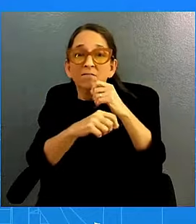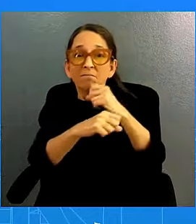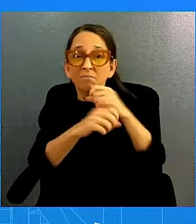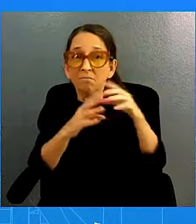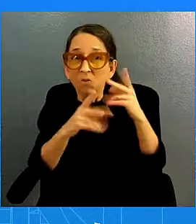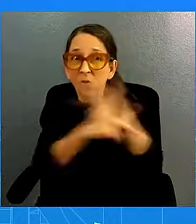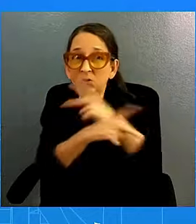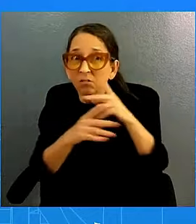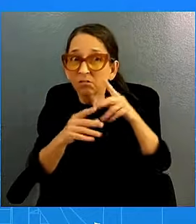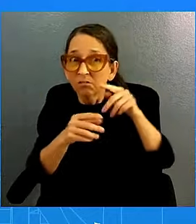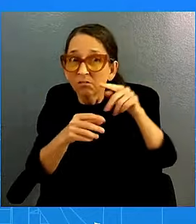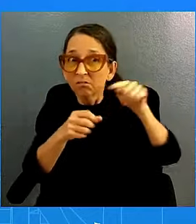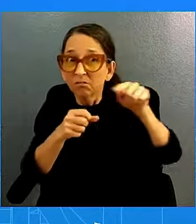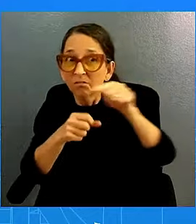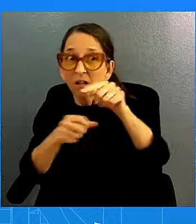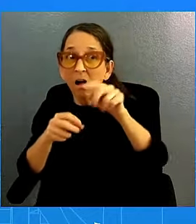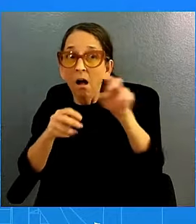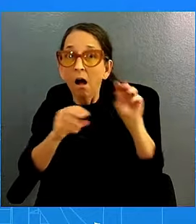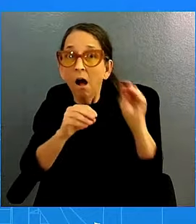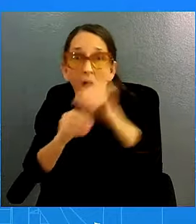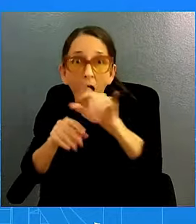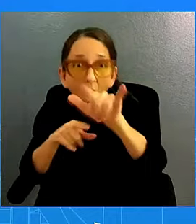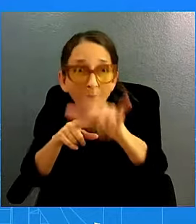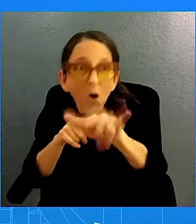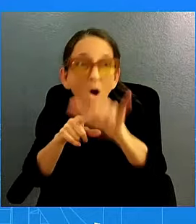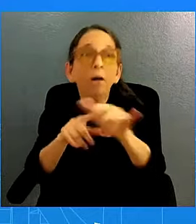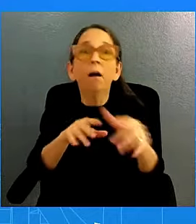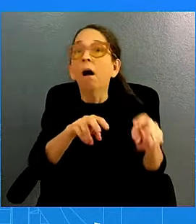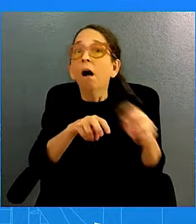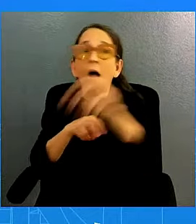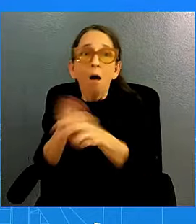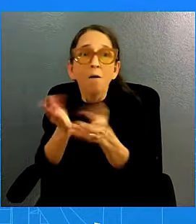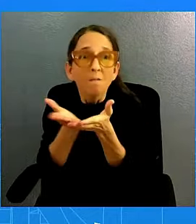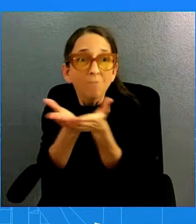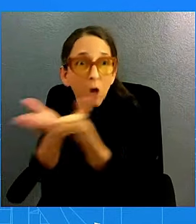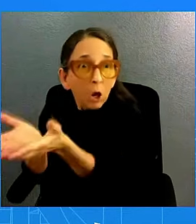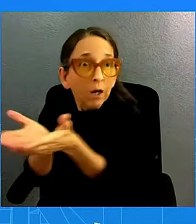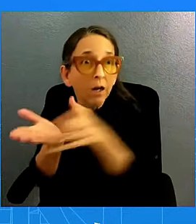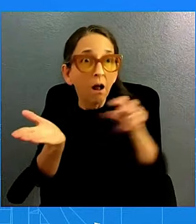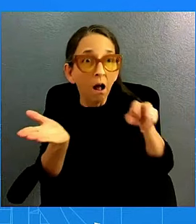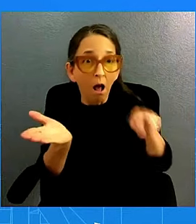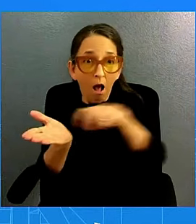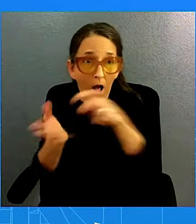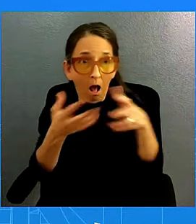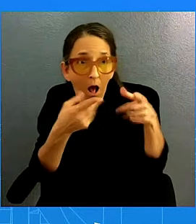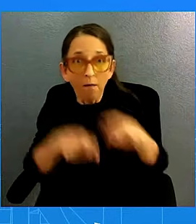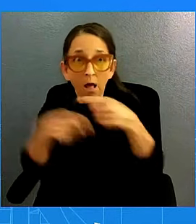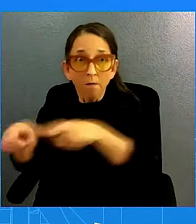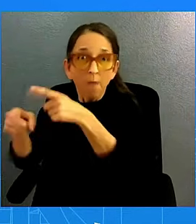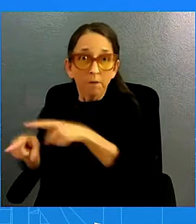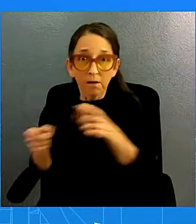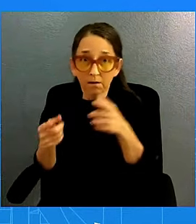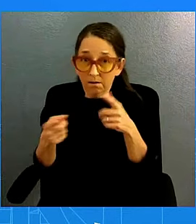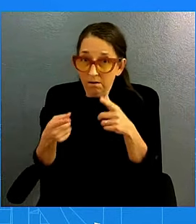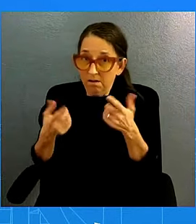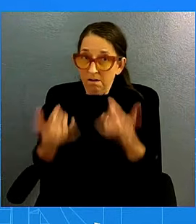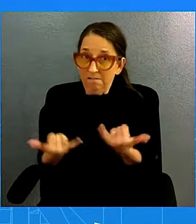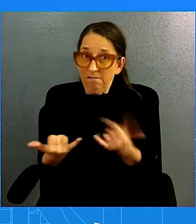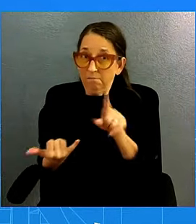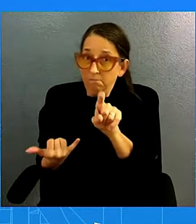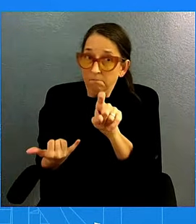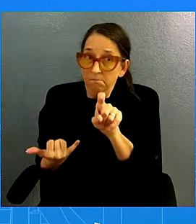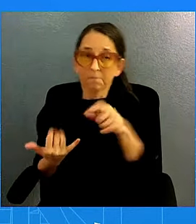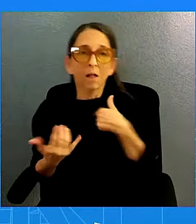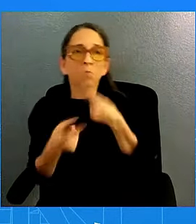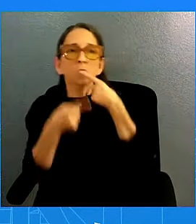aircraft in the region. Is there any of that going on right now? We have a robust presence in the Middle East right now and have sustained